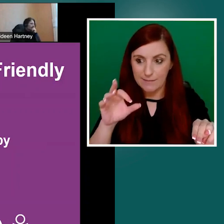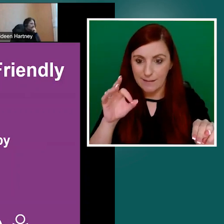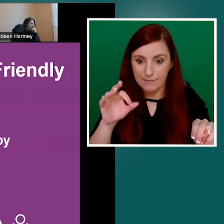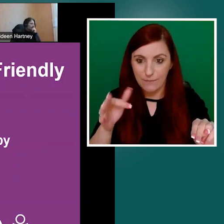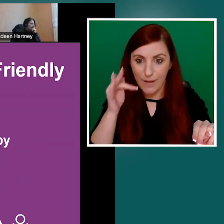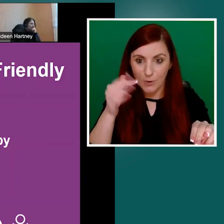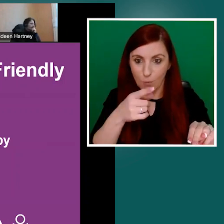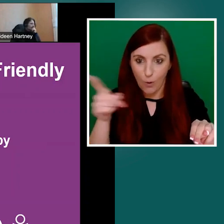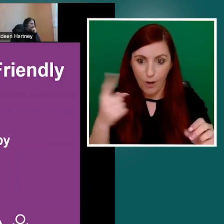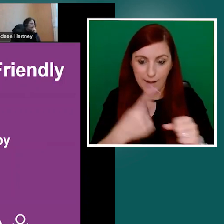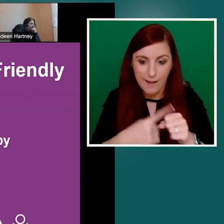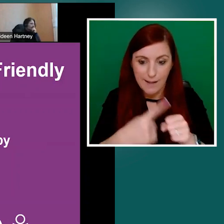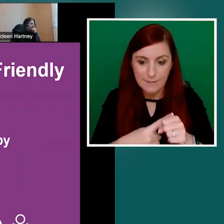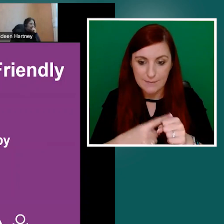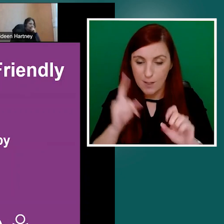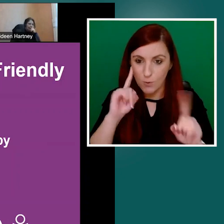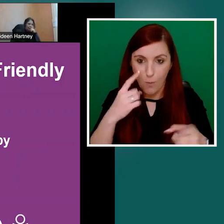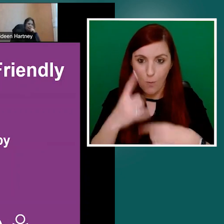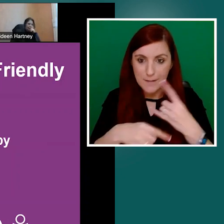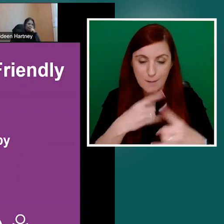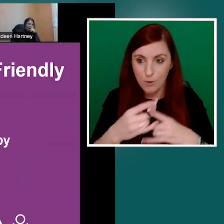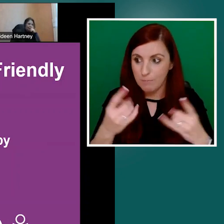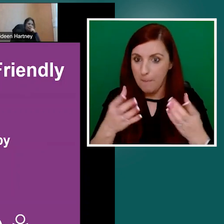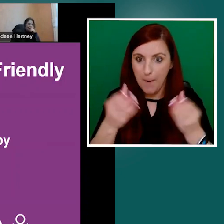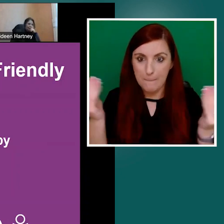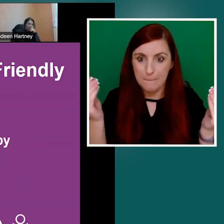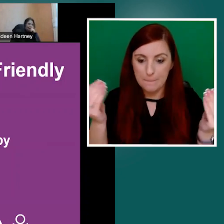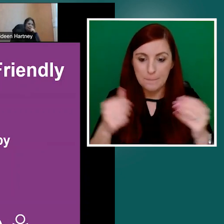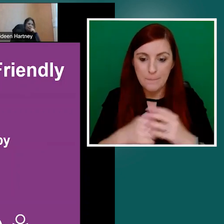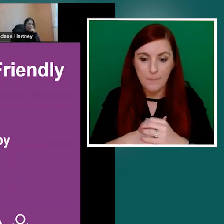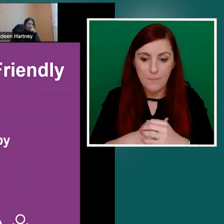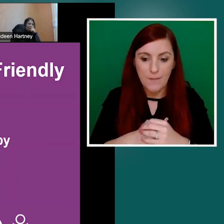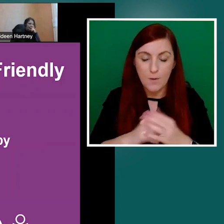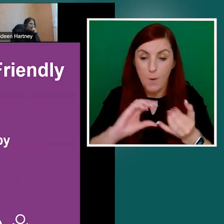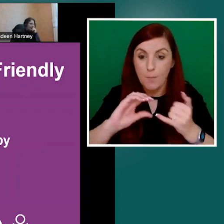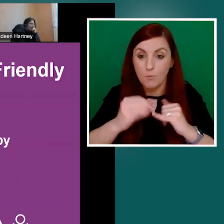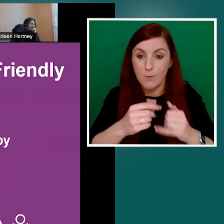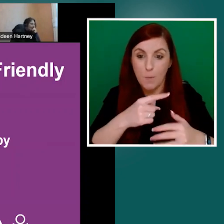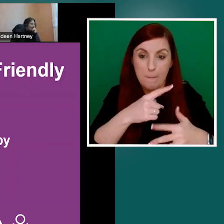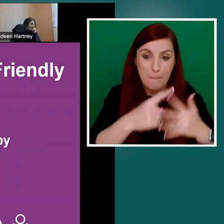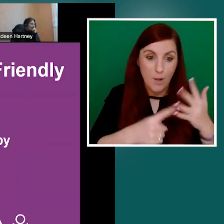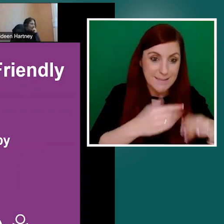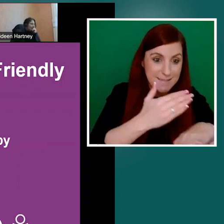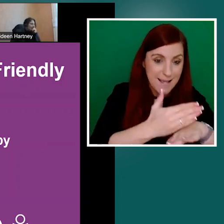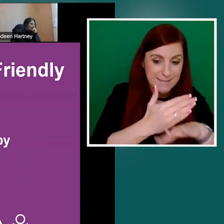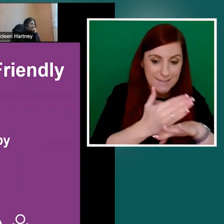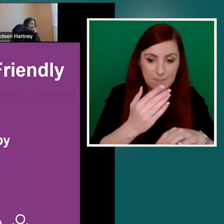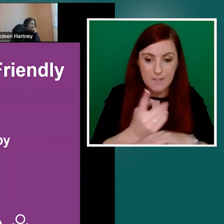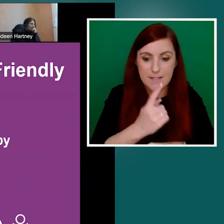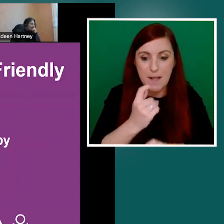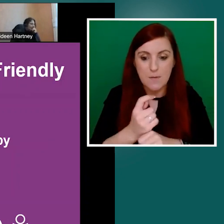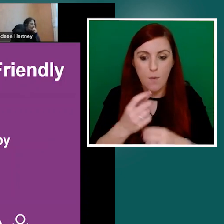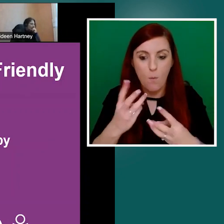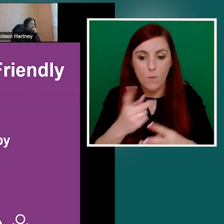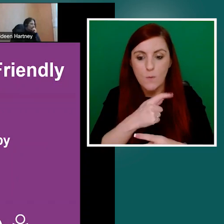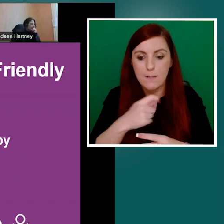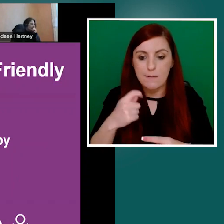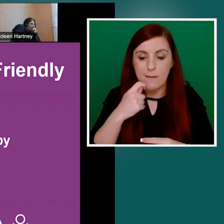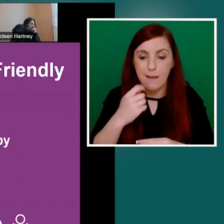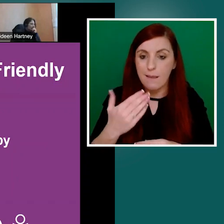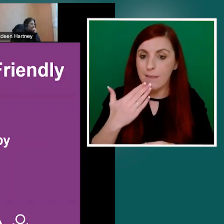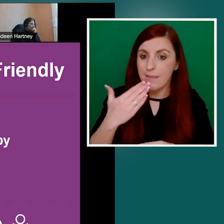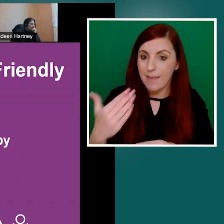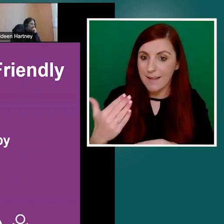multitask that, firstly, just again to say thank you for kind of the invitation today. And